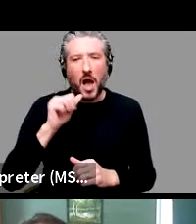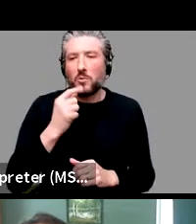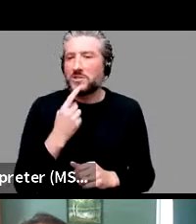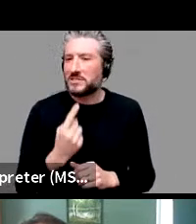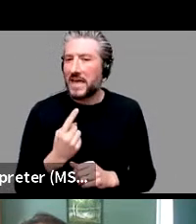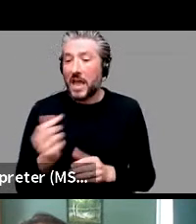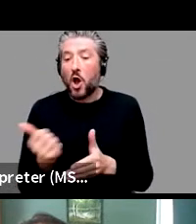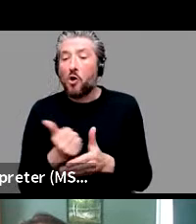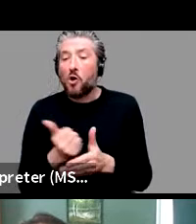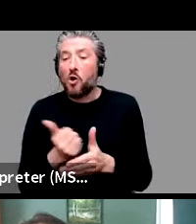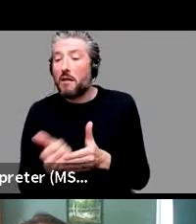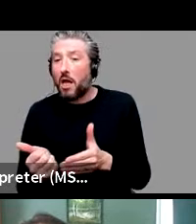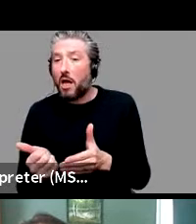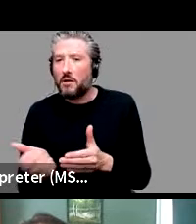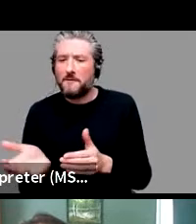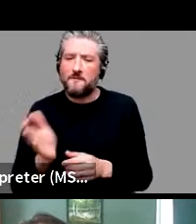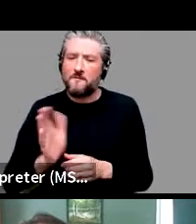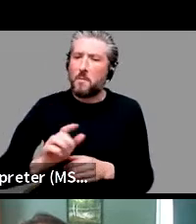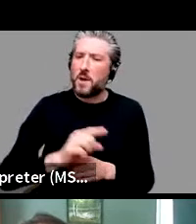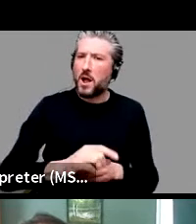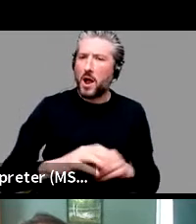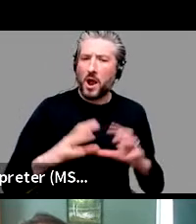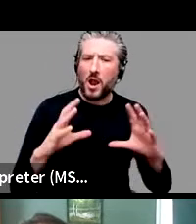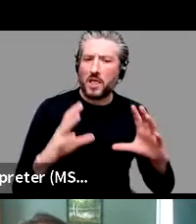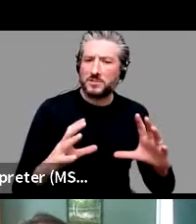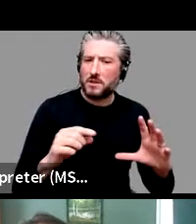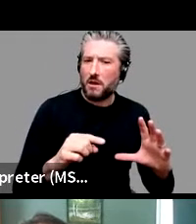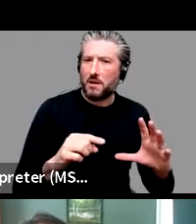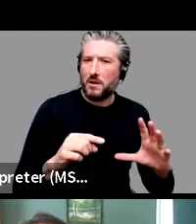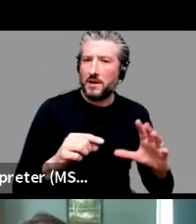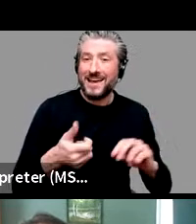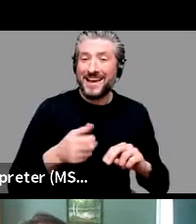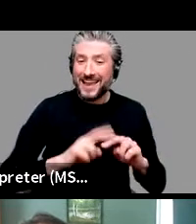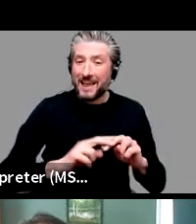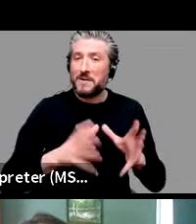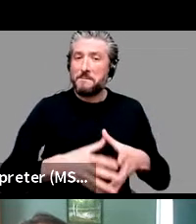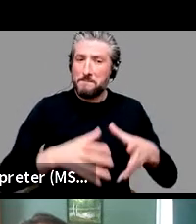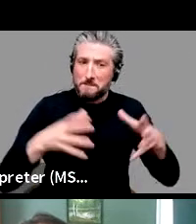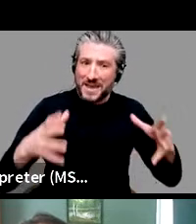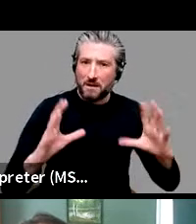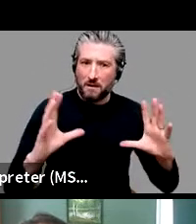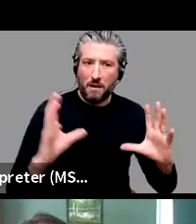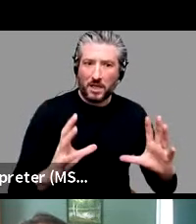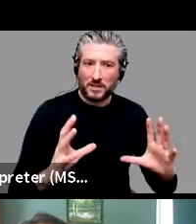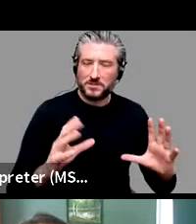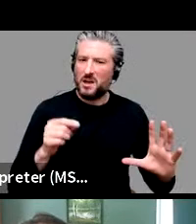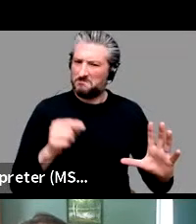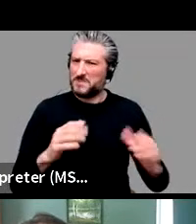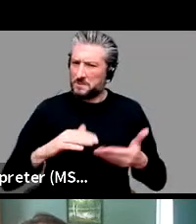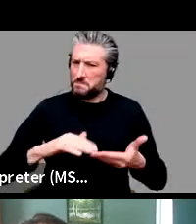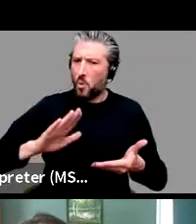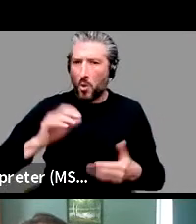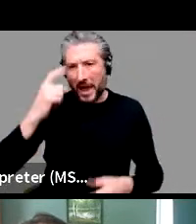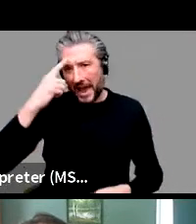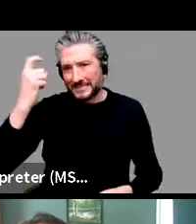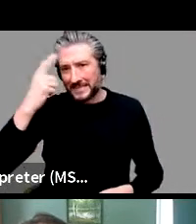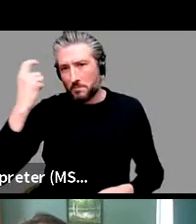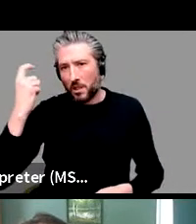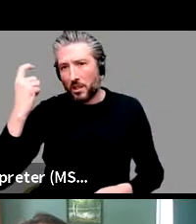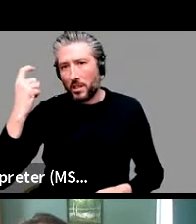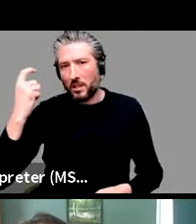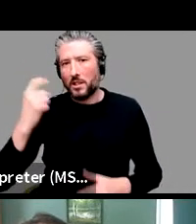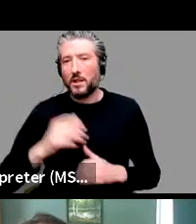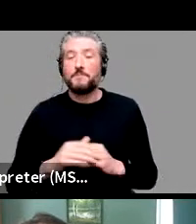right? If you have a big cluster, then that's going to make the cluster more accessible. Um, and so we know that in fact,